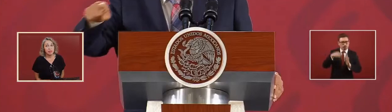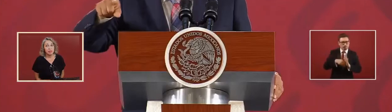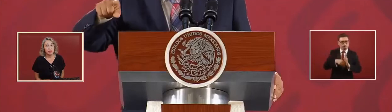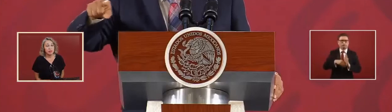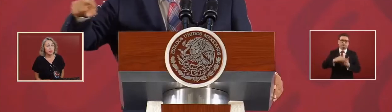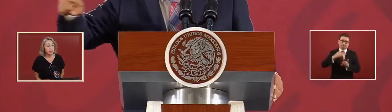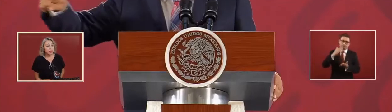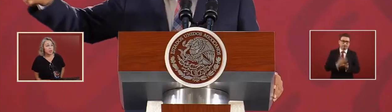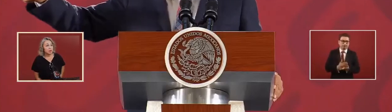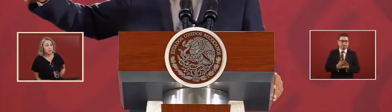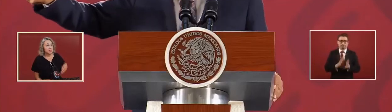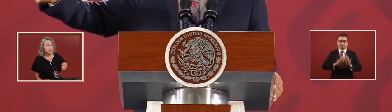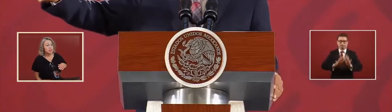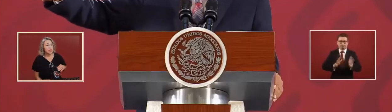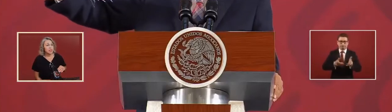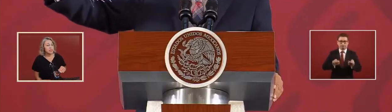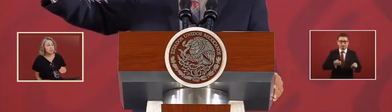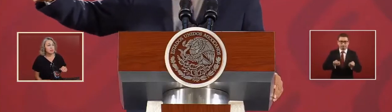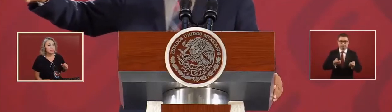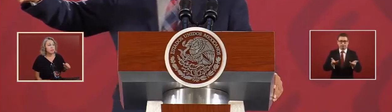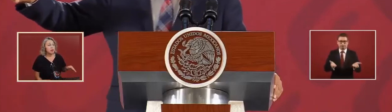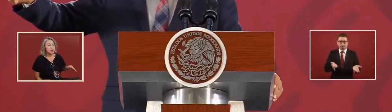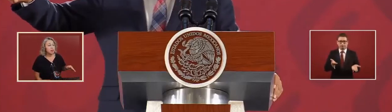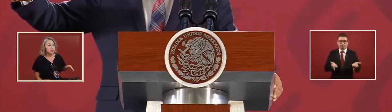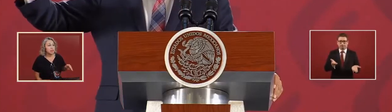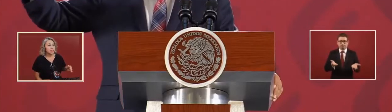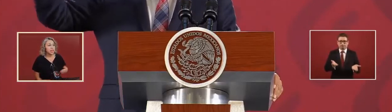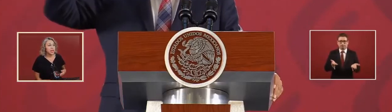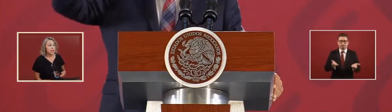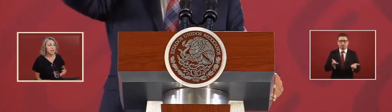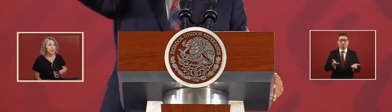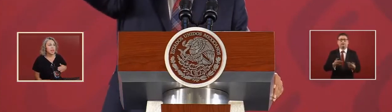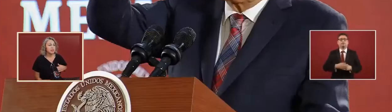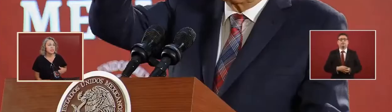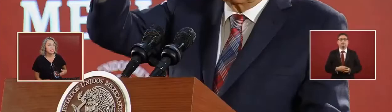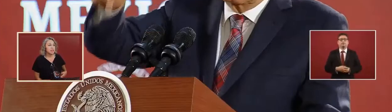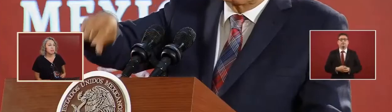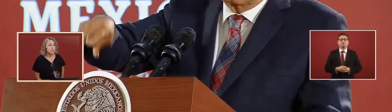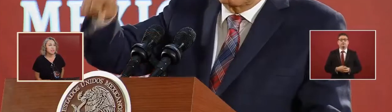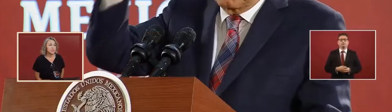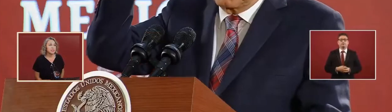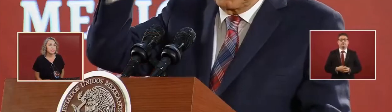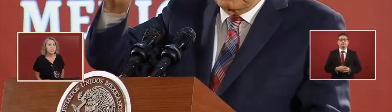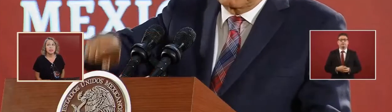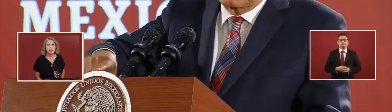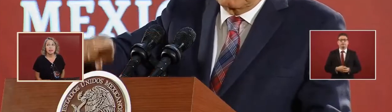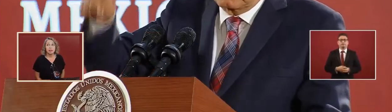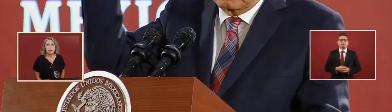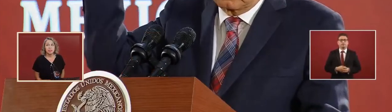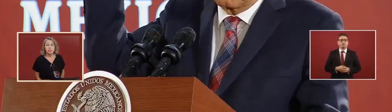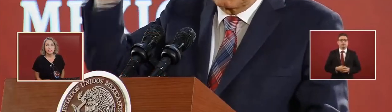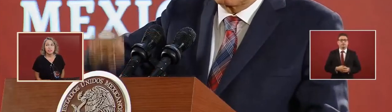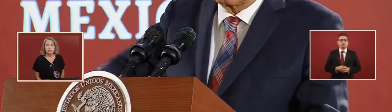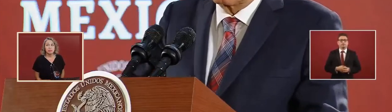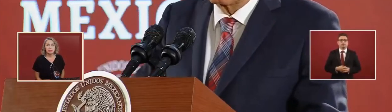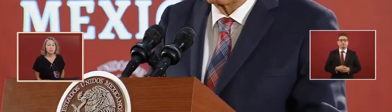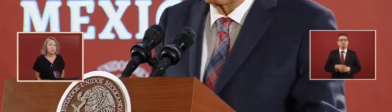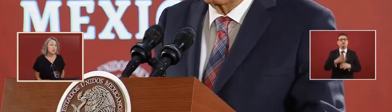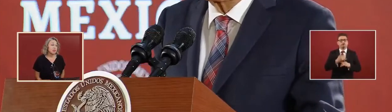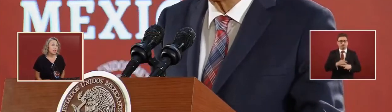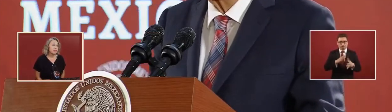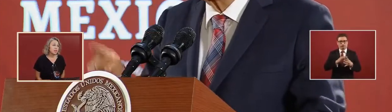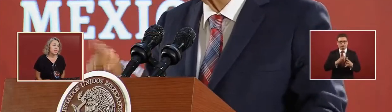the fall or decline and now it's stabilized just so that you can have the data last year